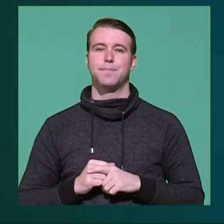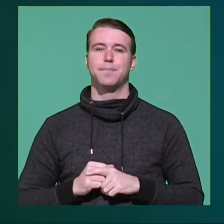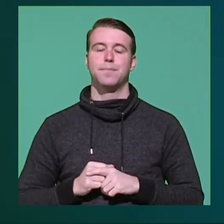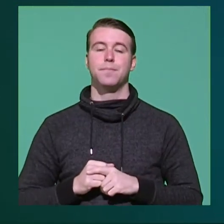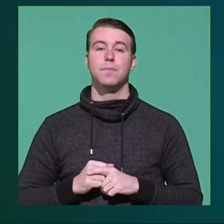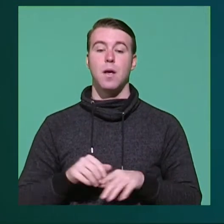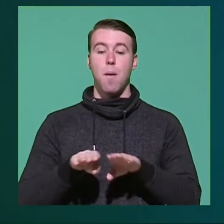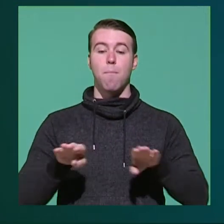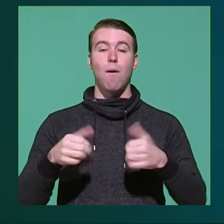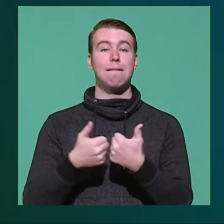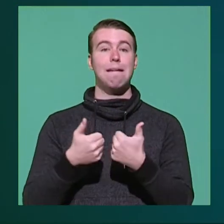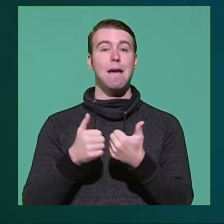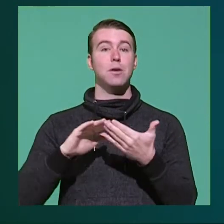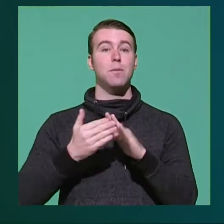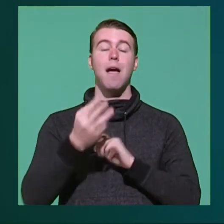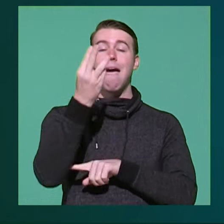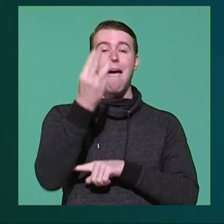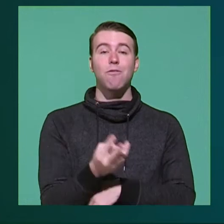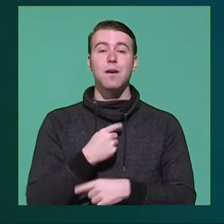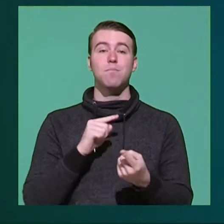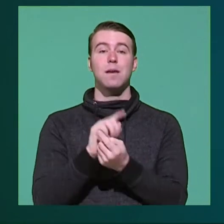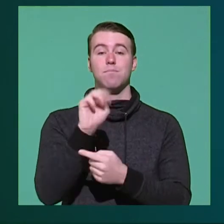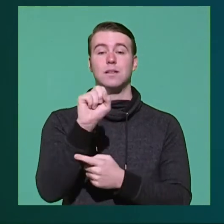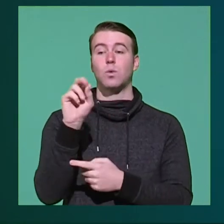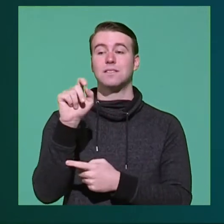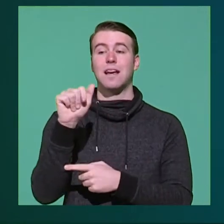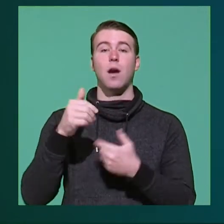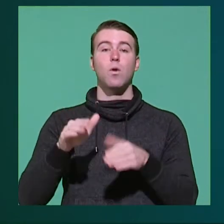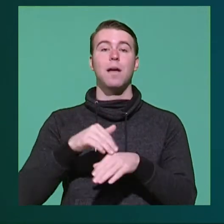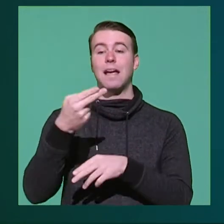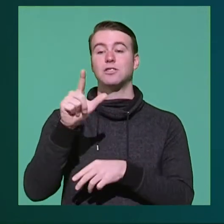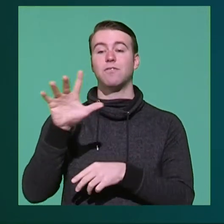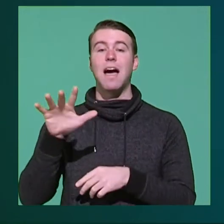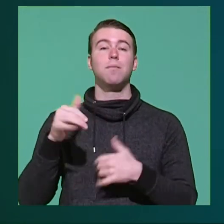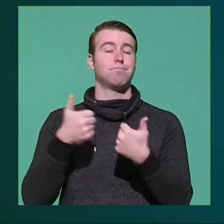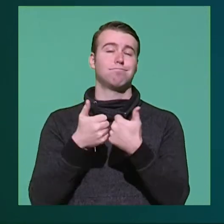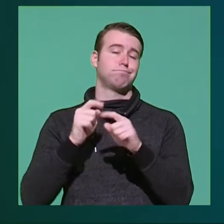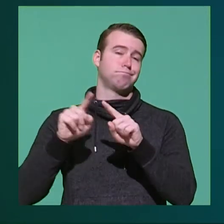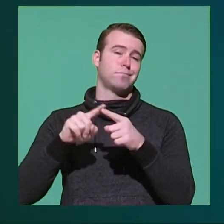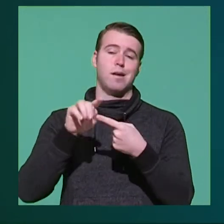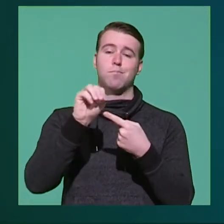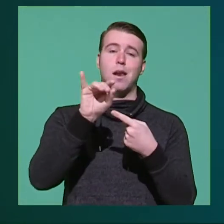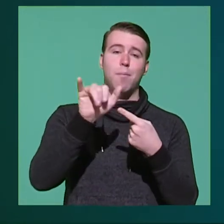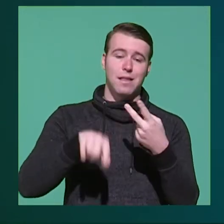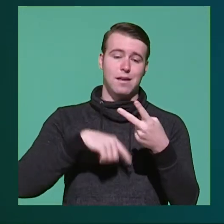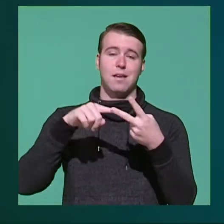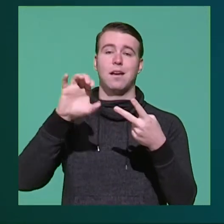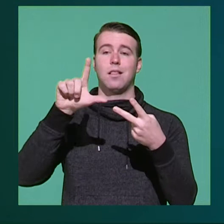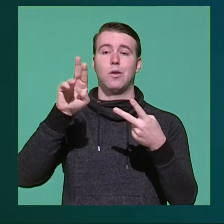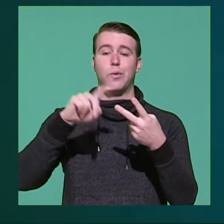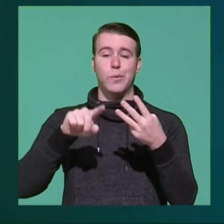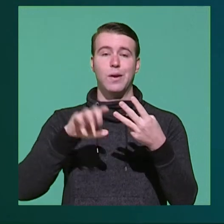Board Gaming Community meets every Wednesday in Ms. Ortega's room in HL5. Play all sorts of games from Monopoly to